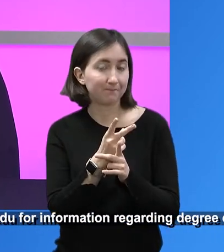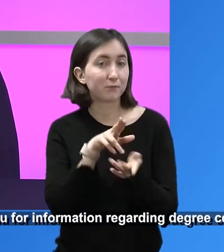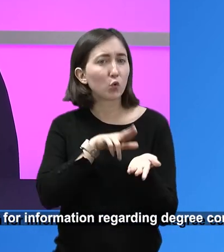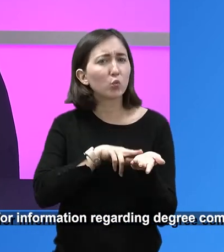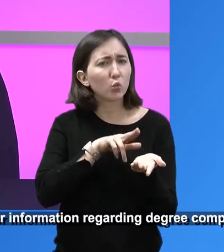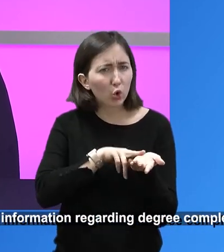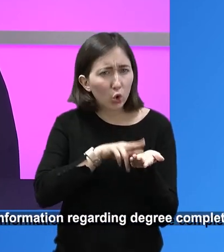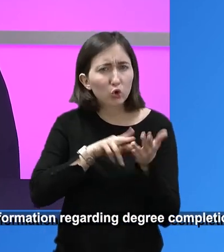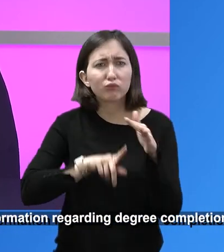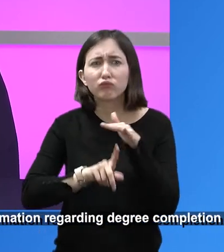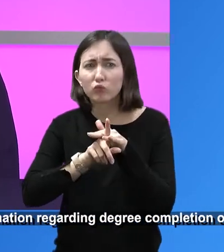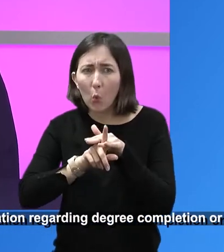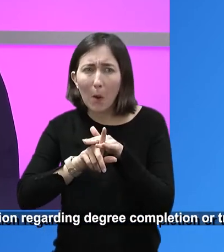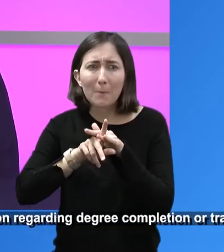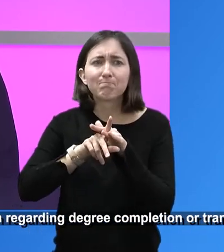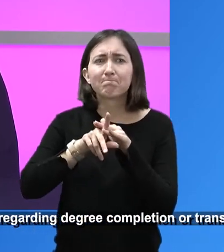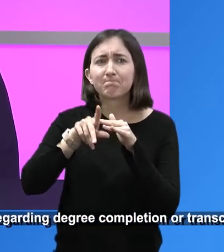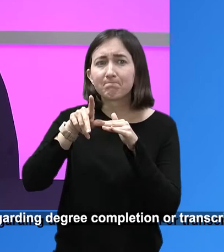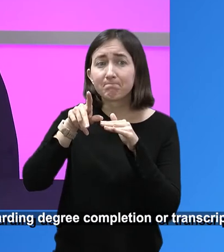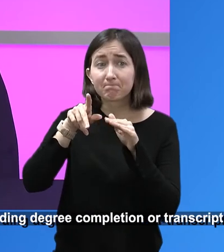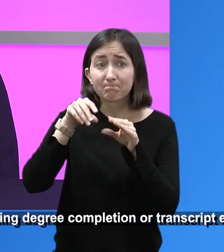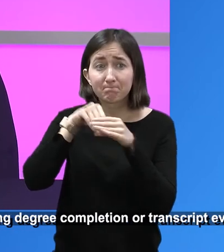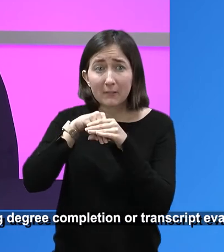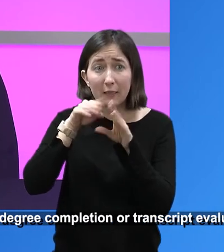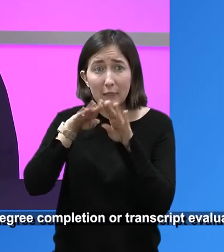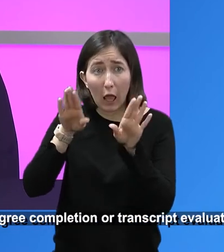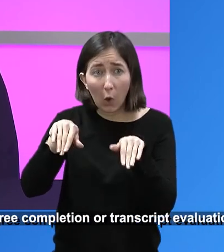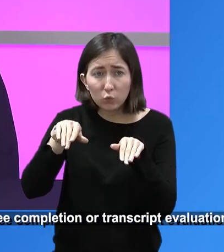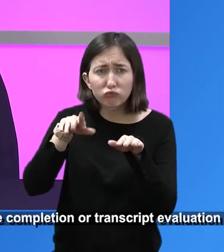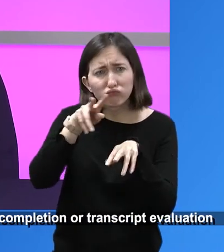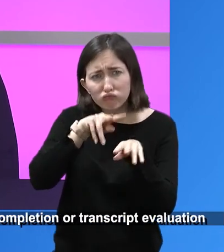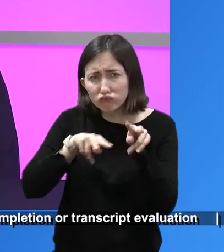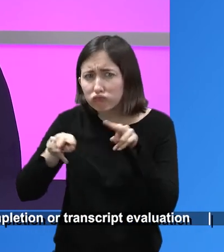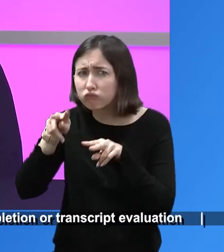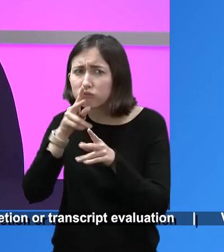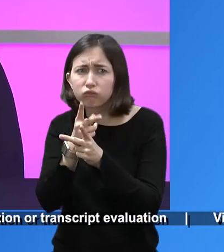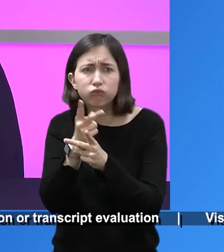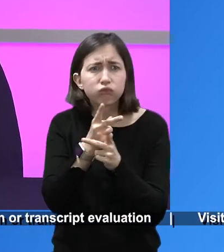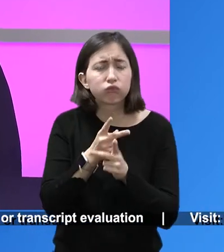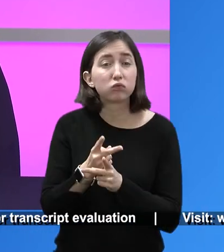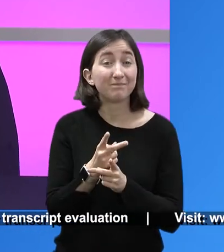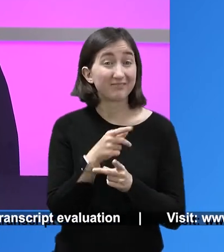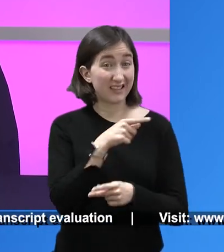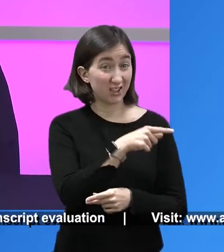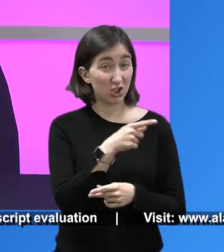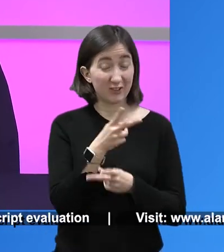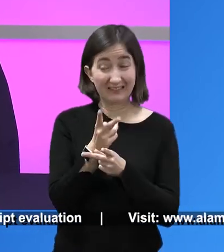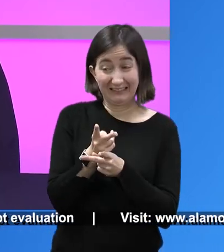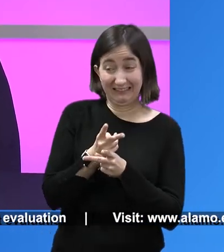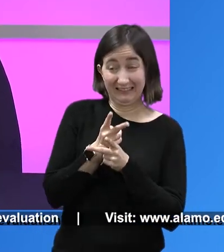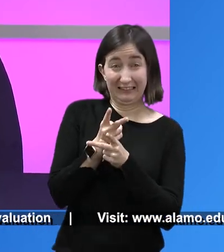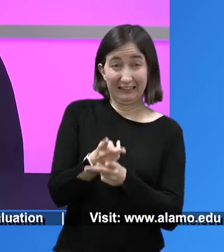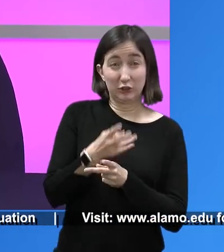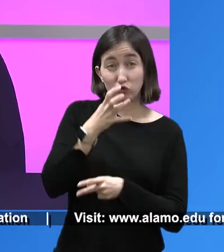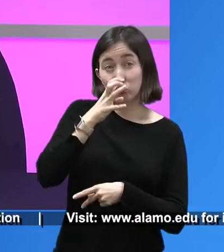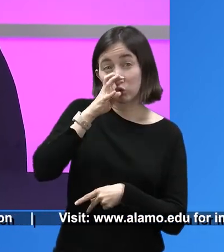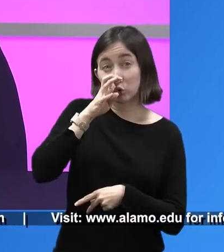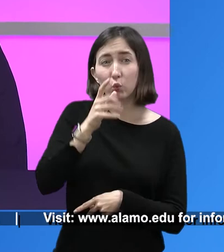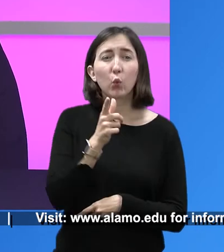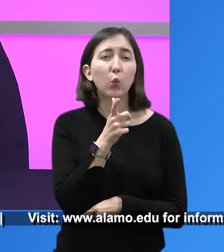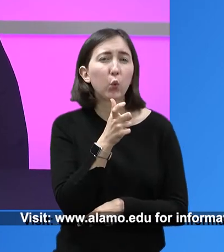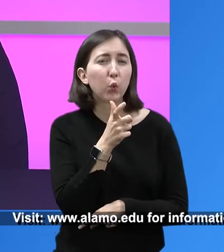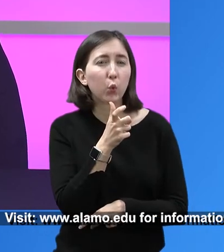so she really cares for her business owner, sorry, her residents. She cares for her residents a lot. And so